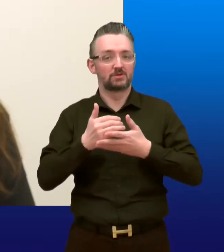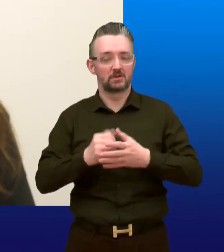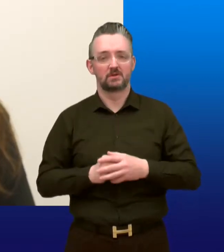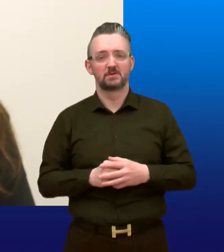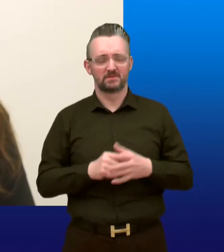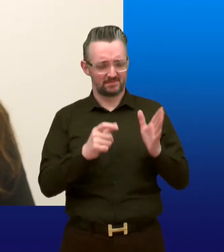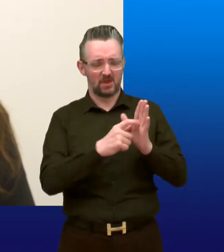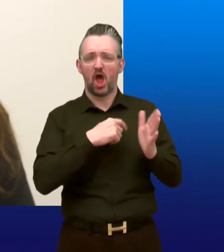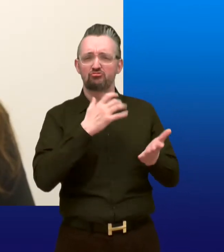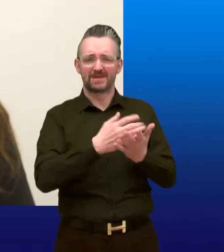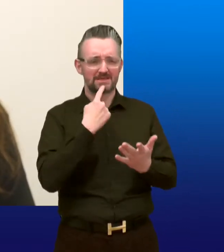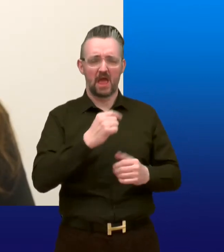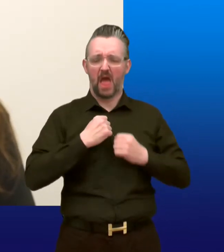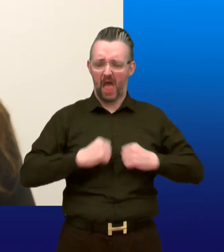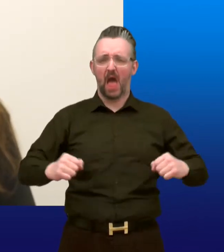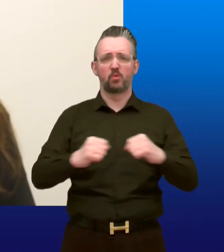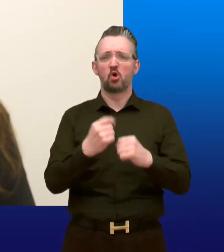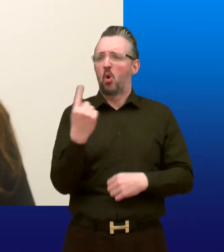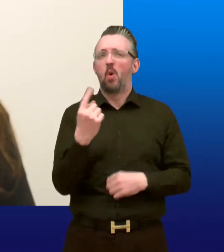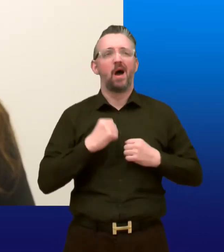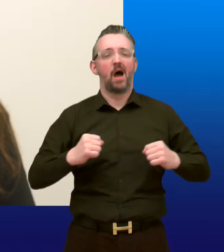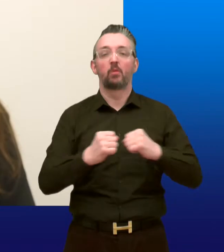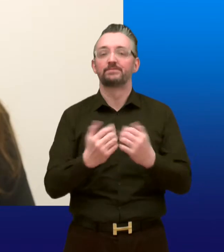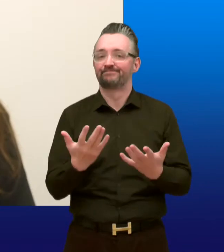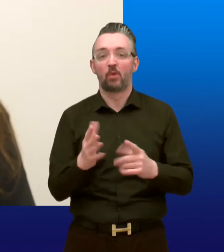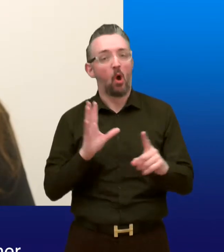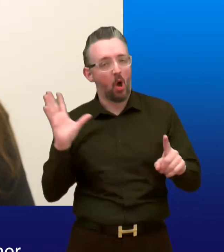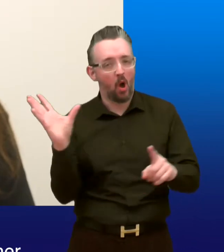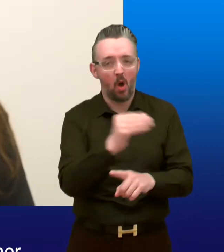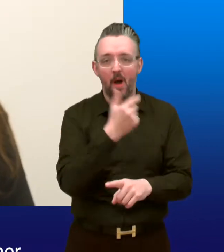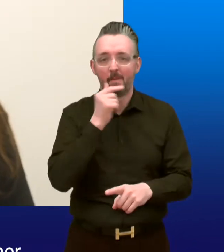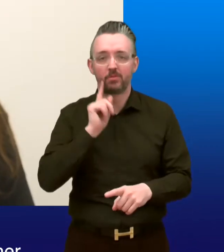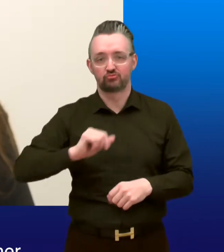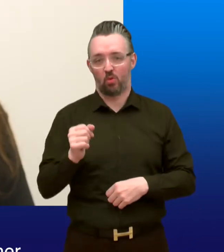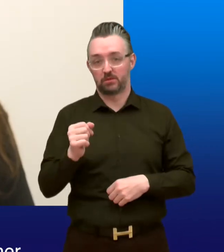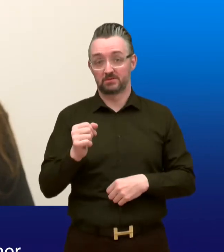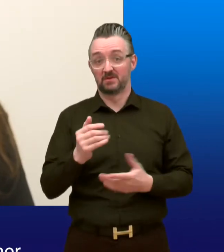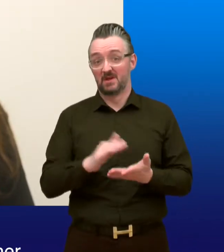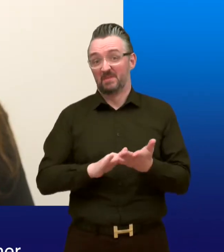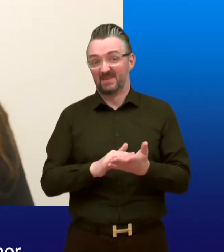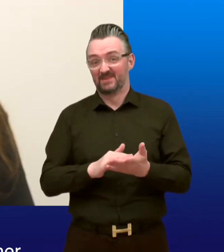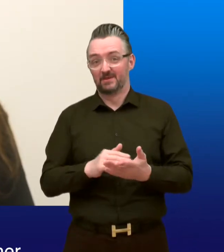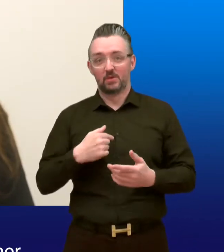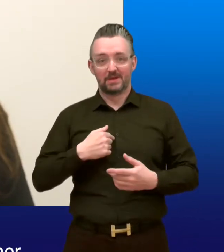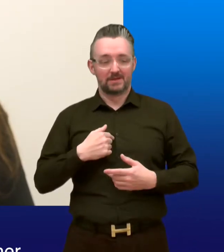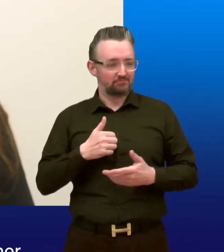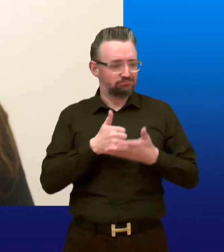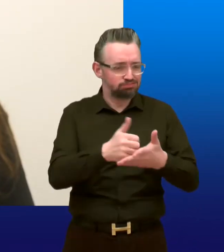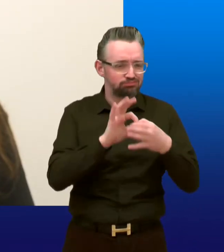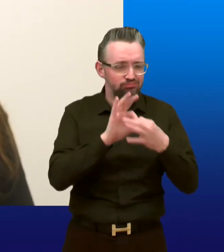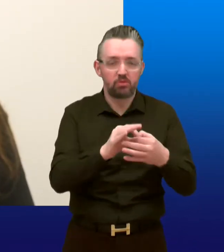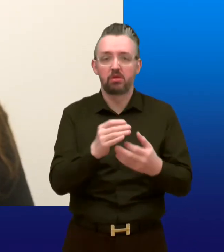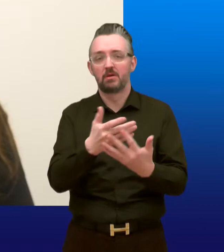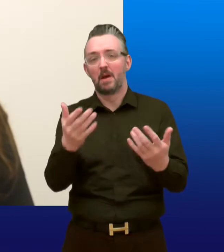Who is the owl in our charter? Every person in Scotland. Social Security is a human right, an investment in ourselves and each